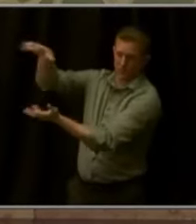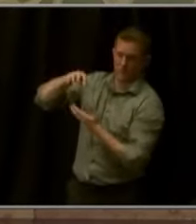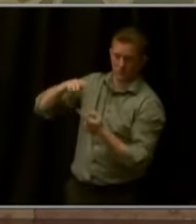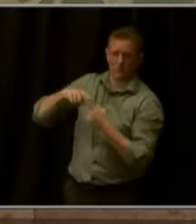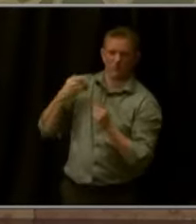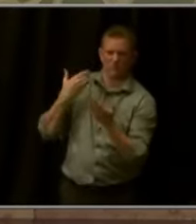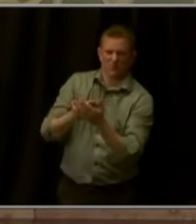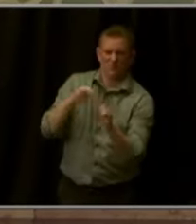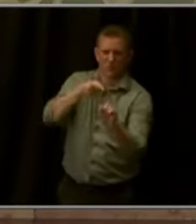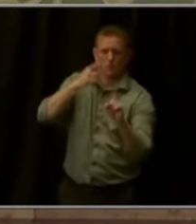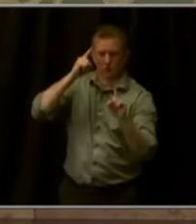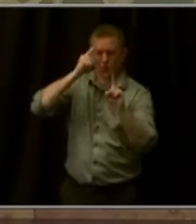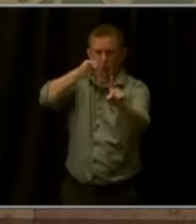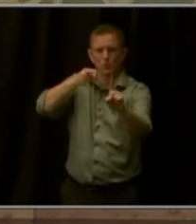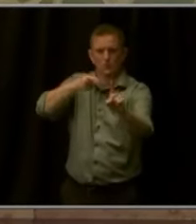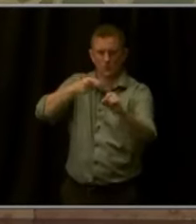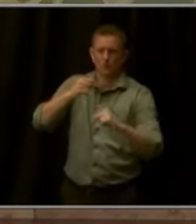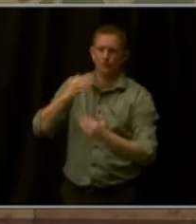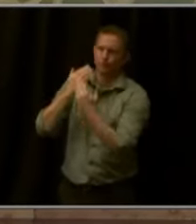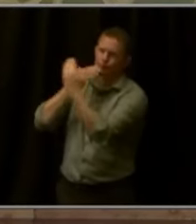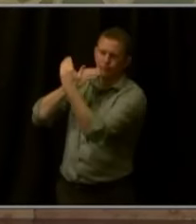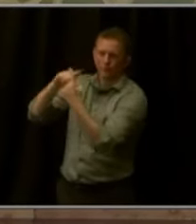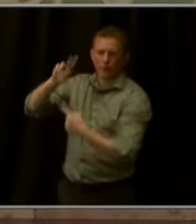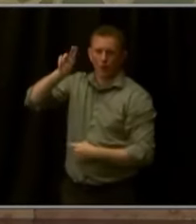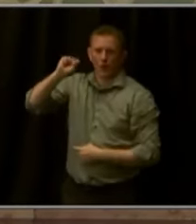work of United States Congress and President Biden.